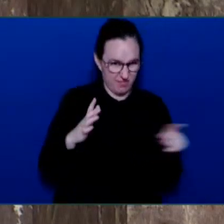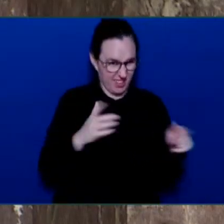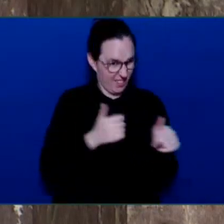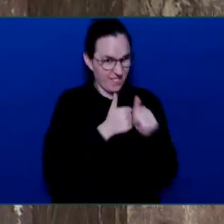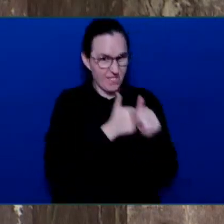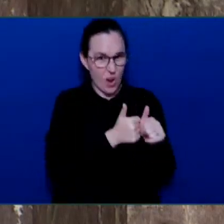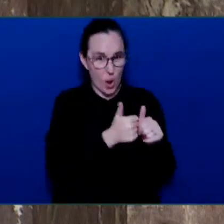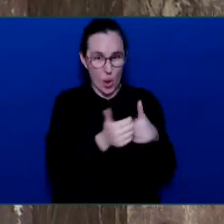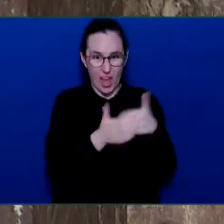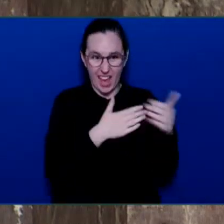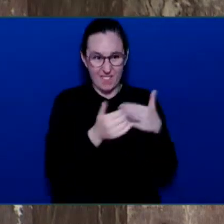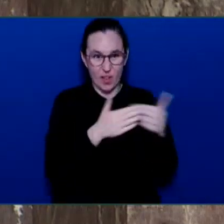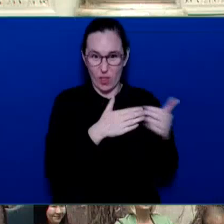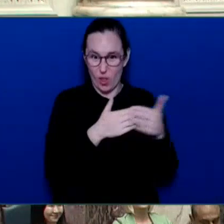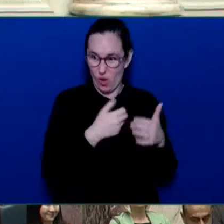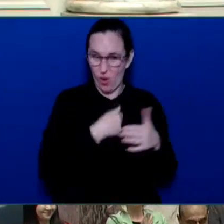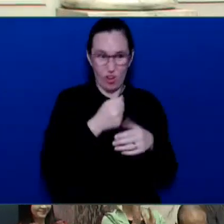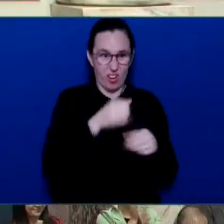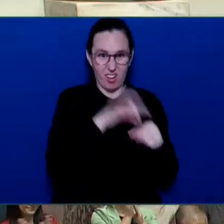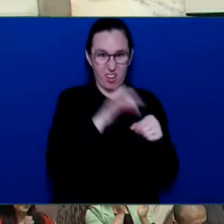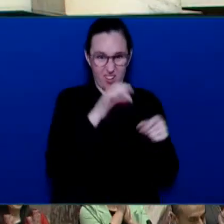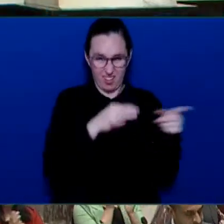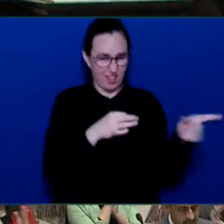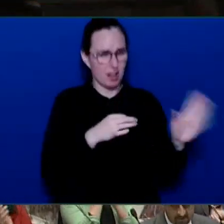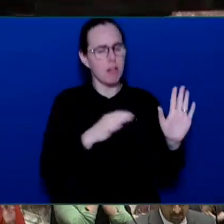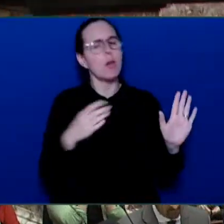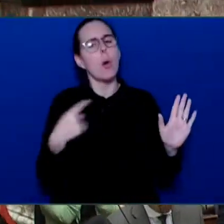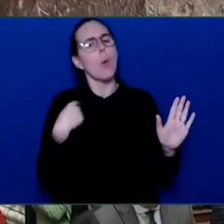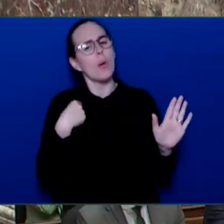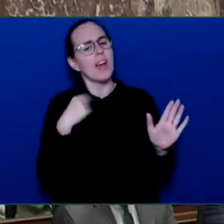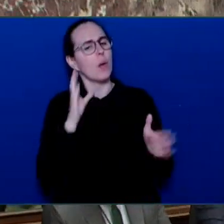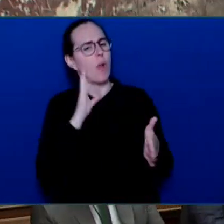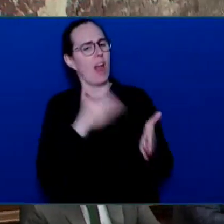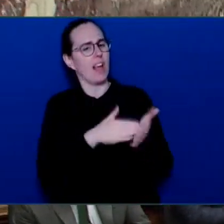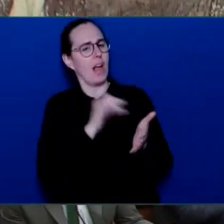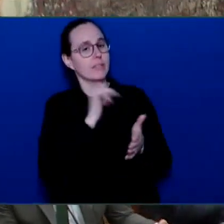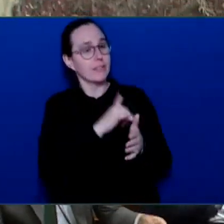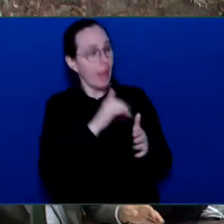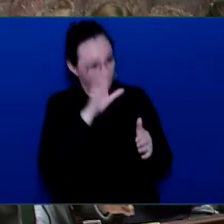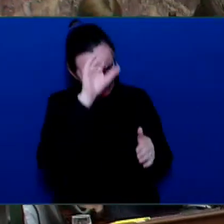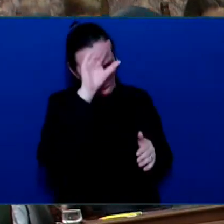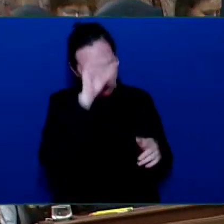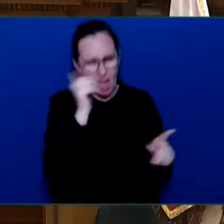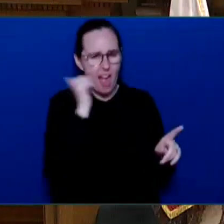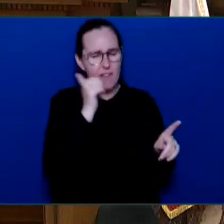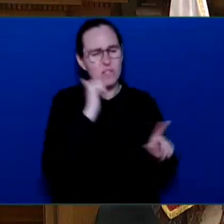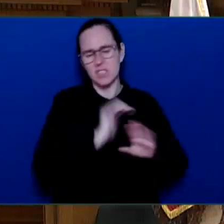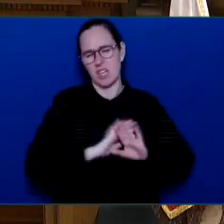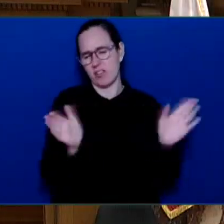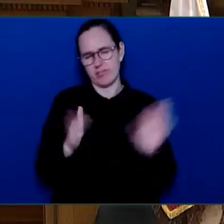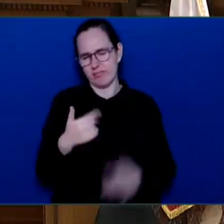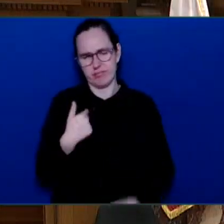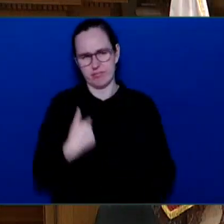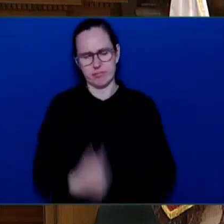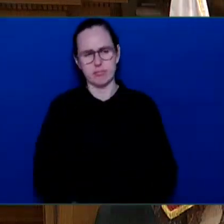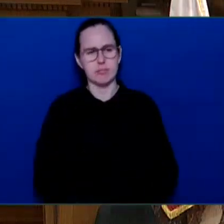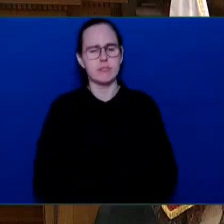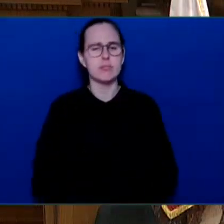against that every single day, Honourable Speaker. you, Honourable Speaker. for you.